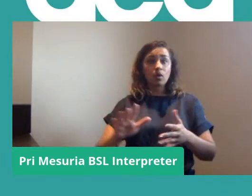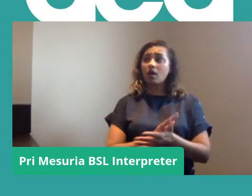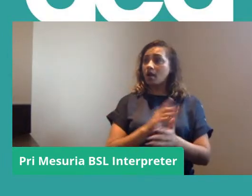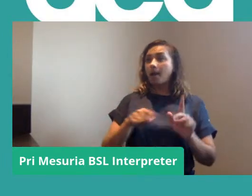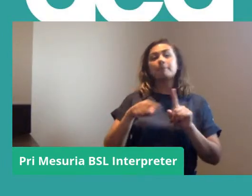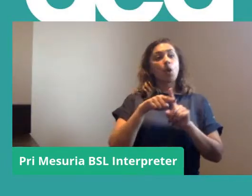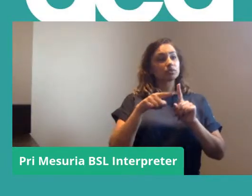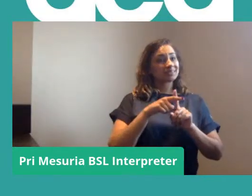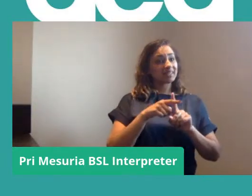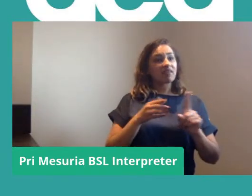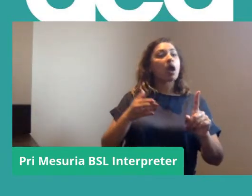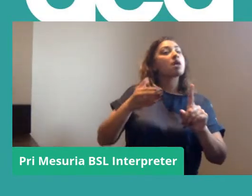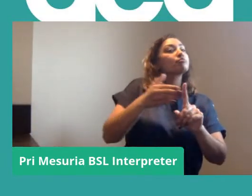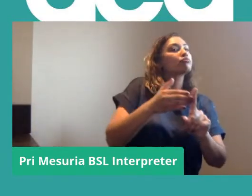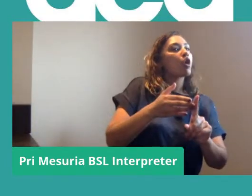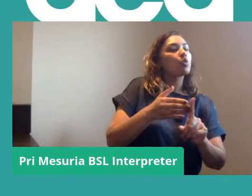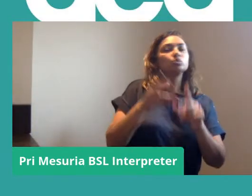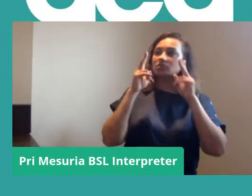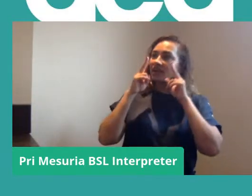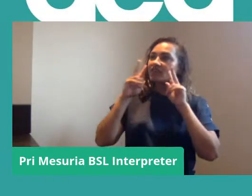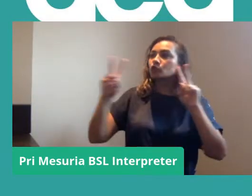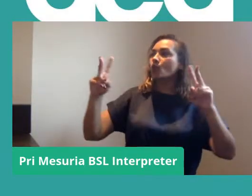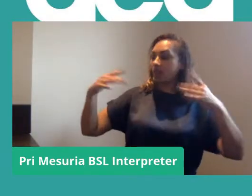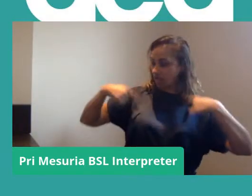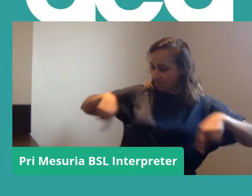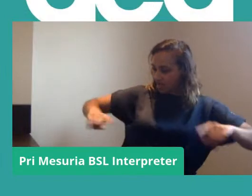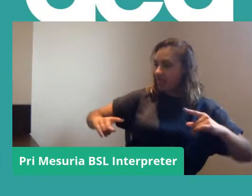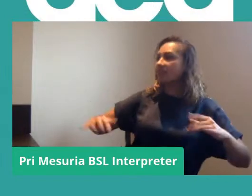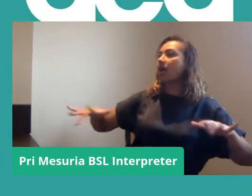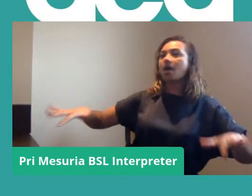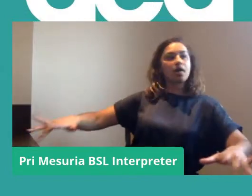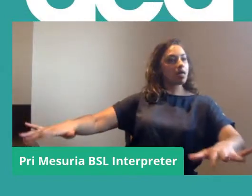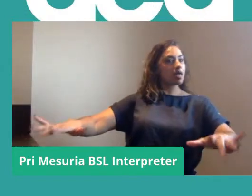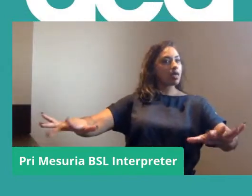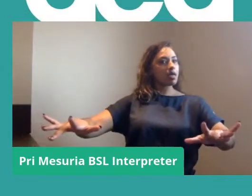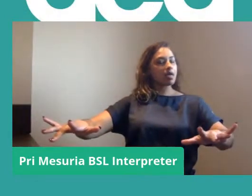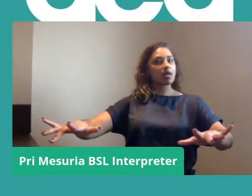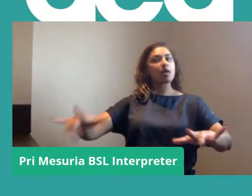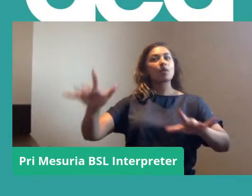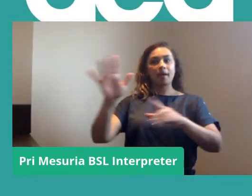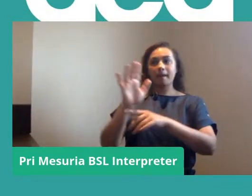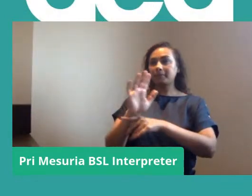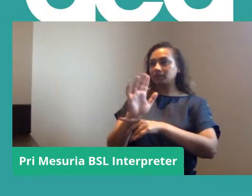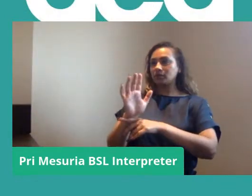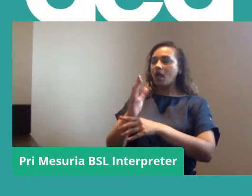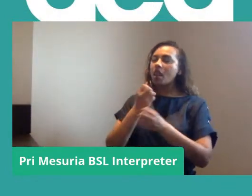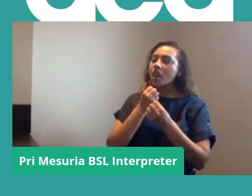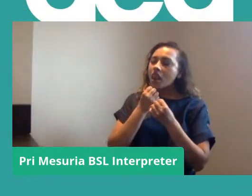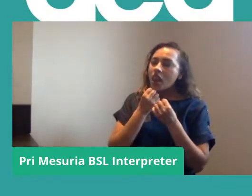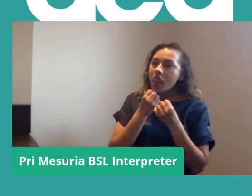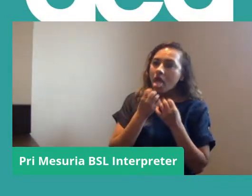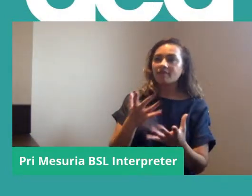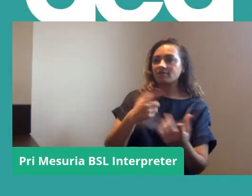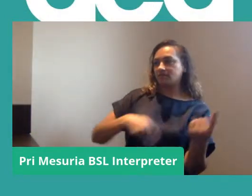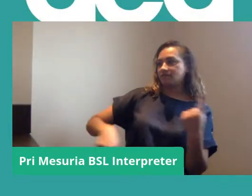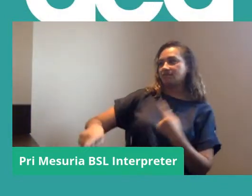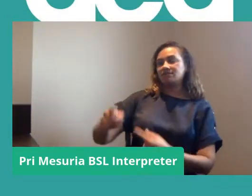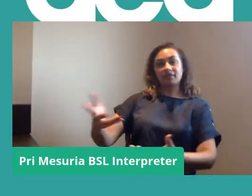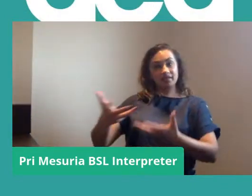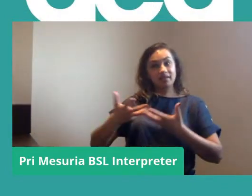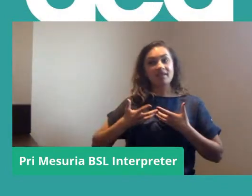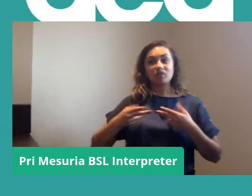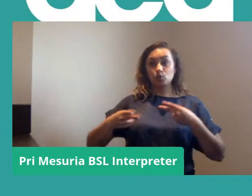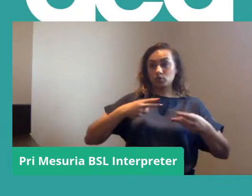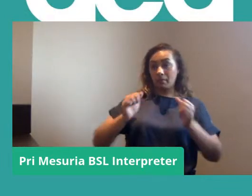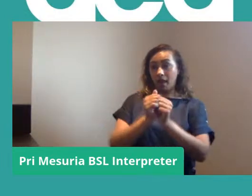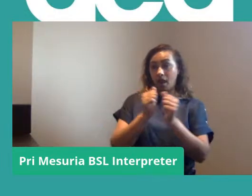because we had a very visual presence, we were an absolute gift to the media, and they loved us, and they gave us a lot of coverage,